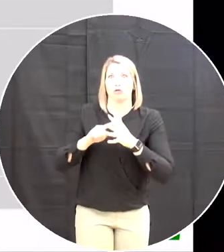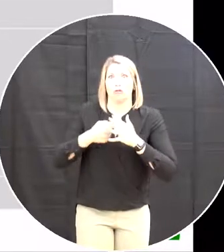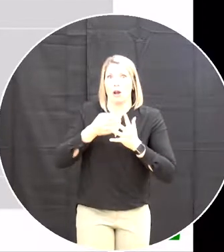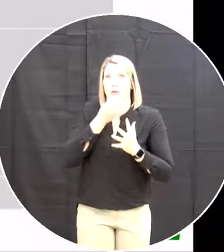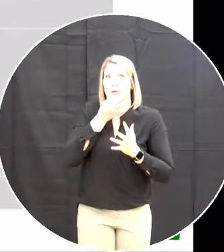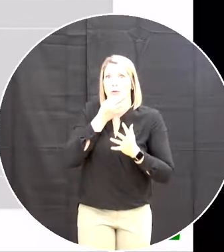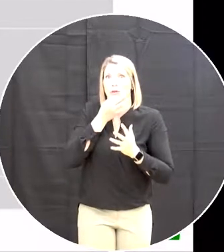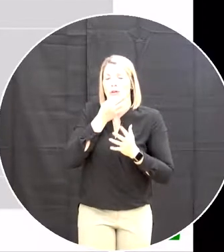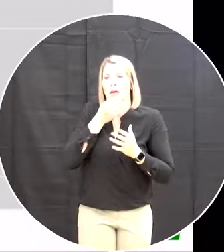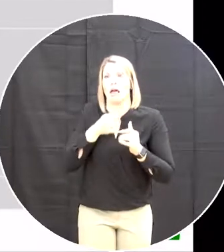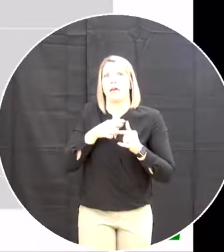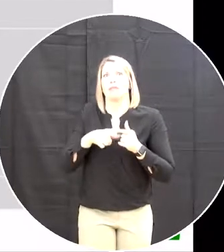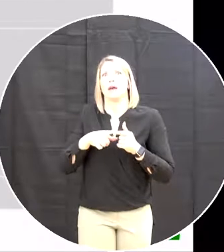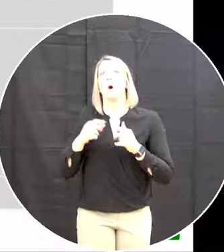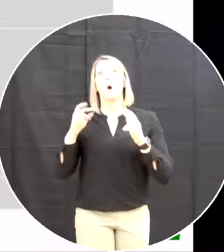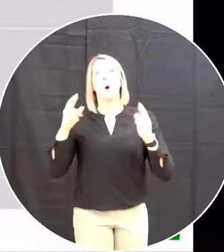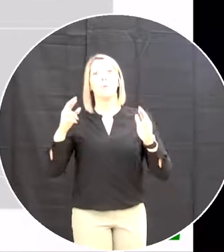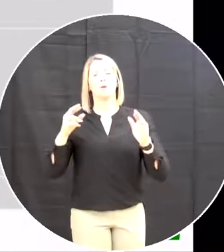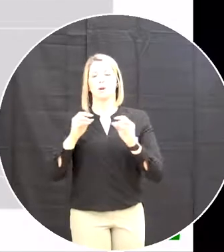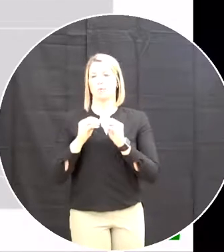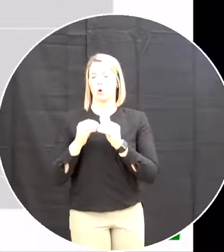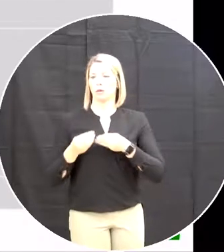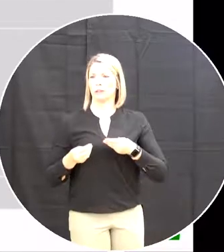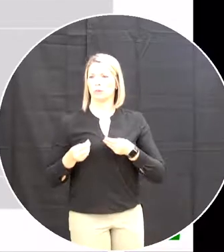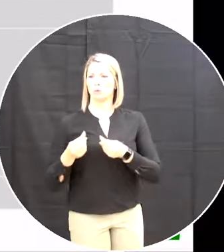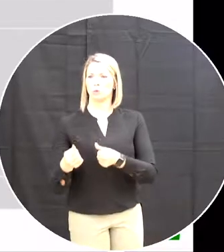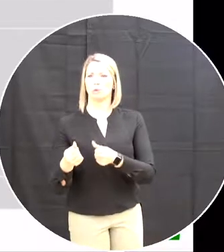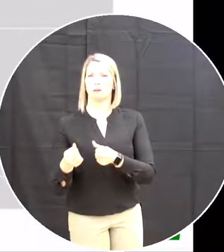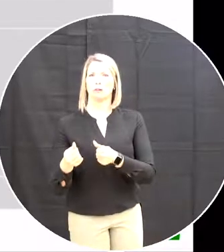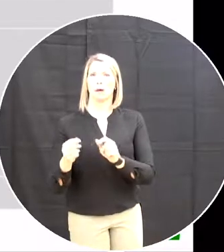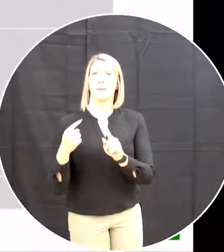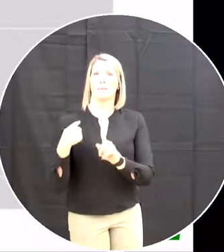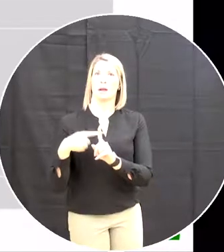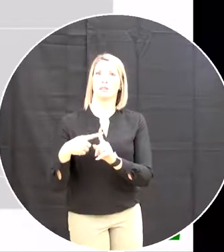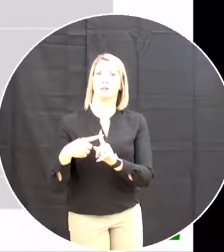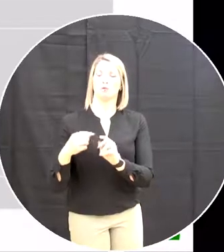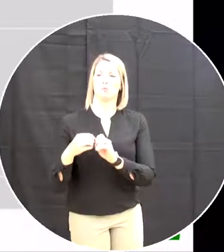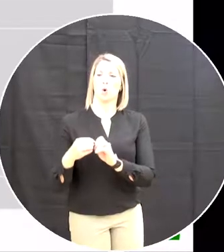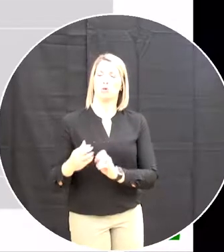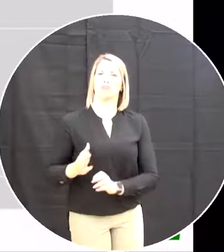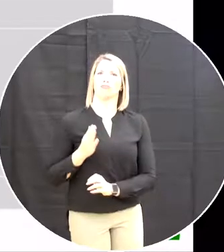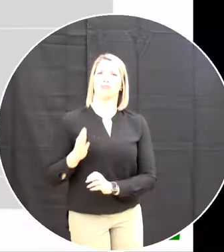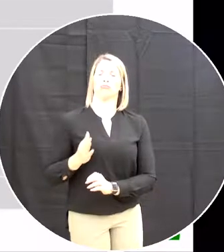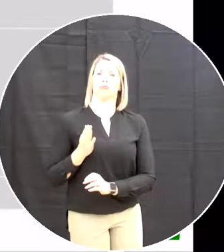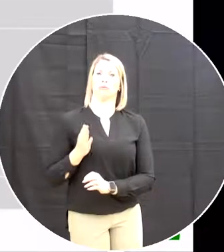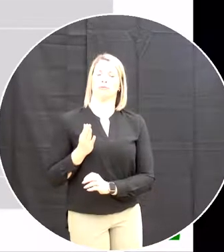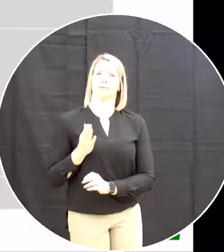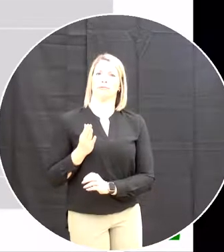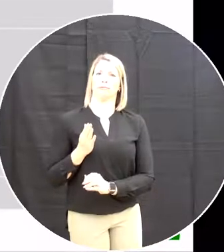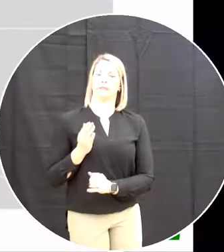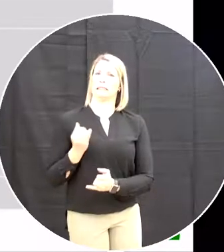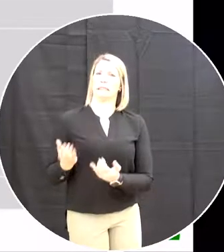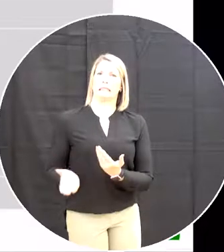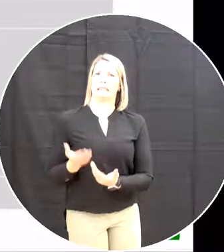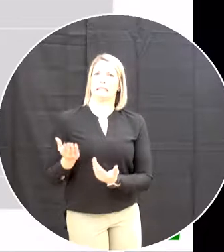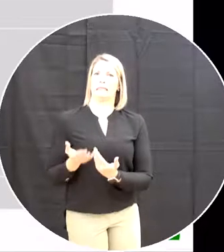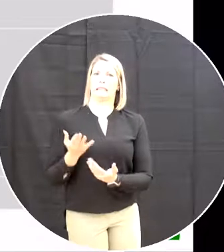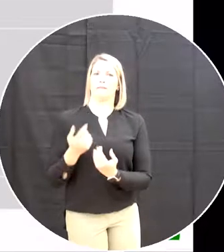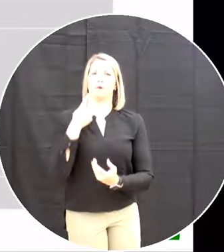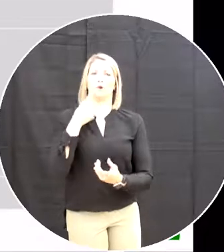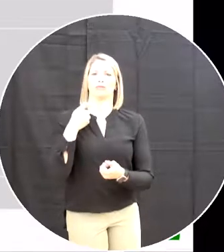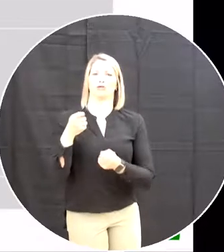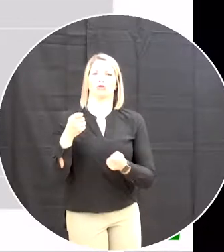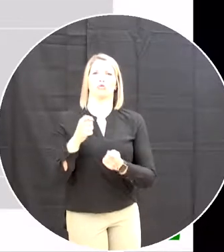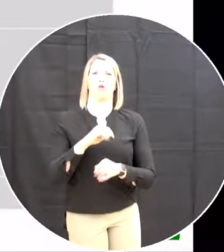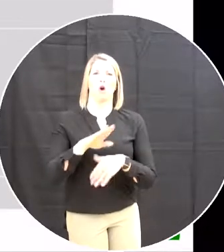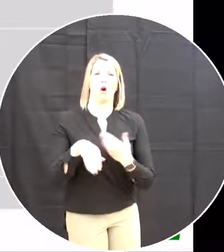The end result will be a more efficient And much needed modern end-to-end enterprise solution That manages the education system